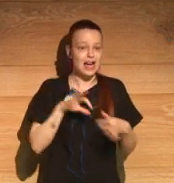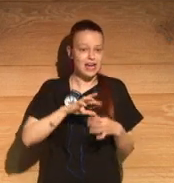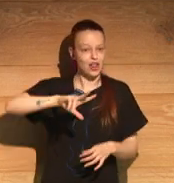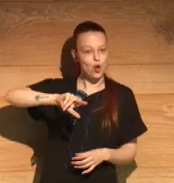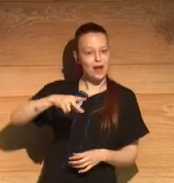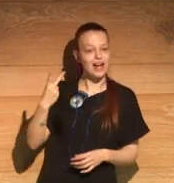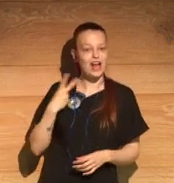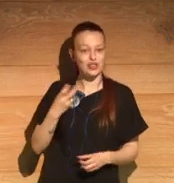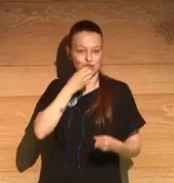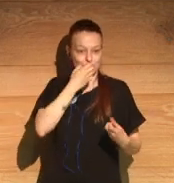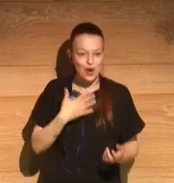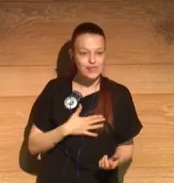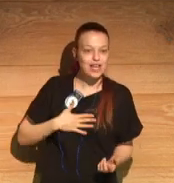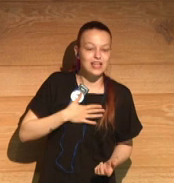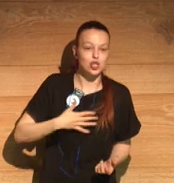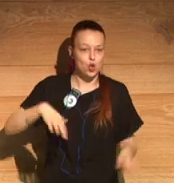marriage.